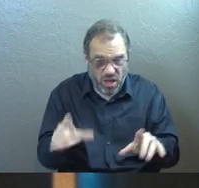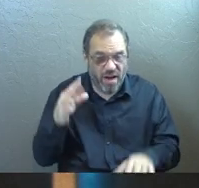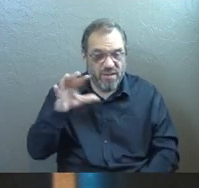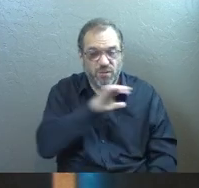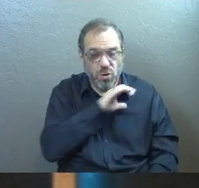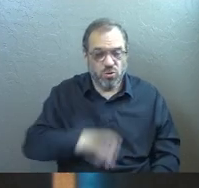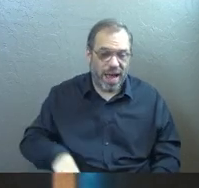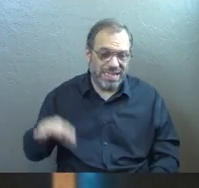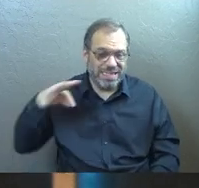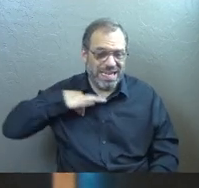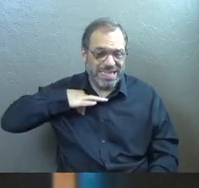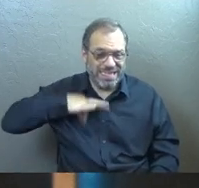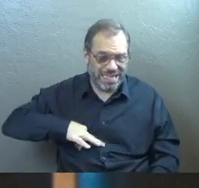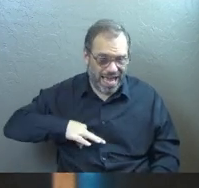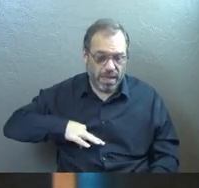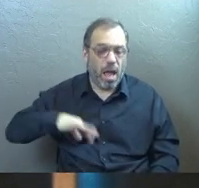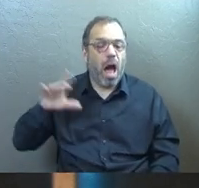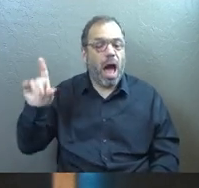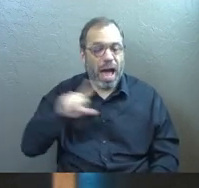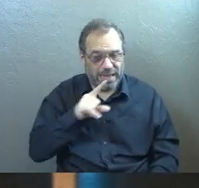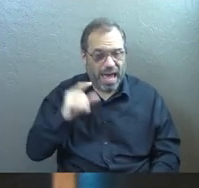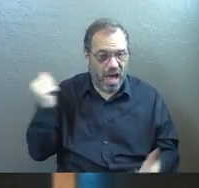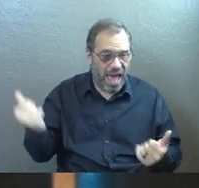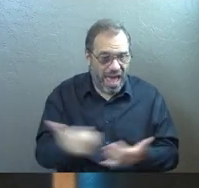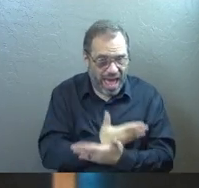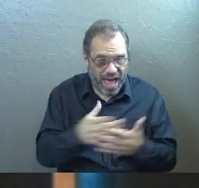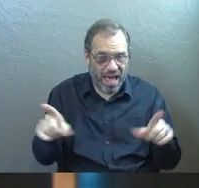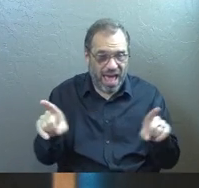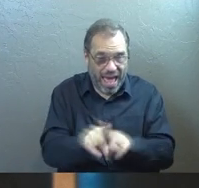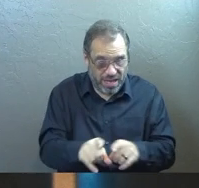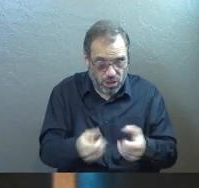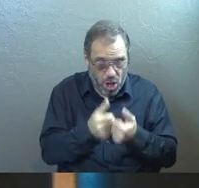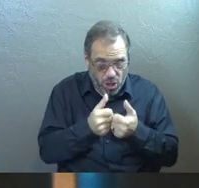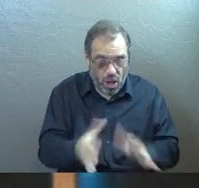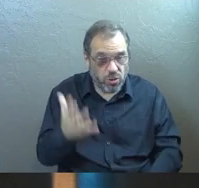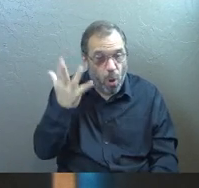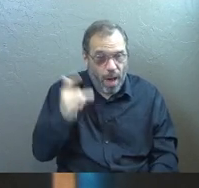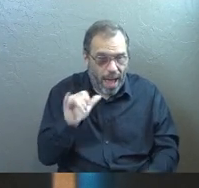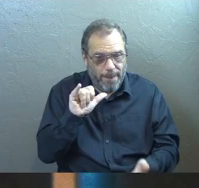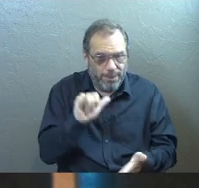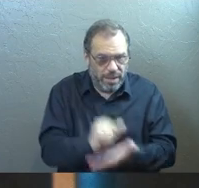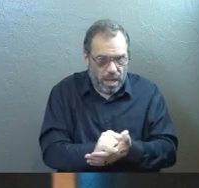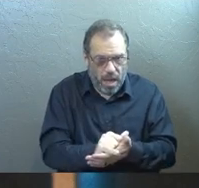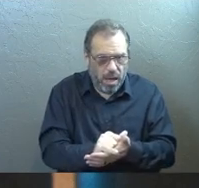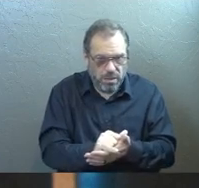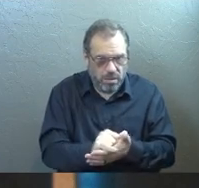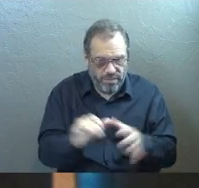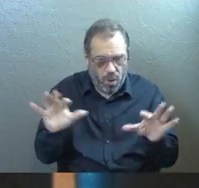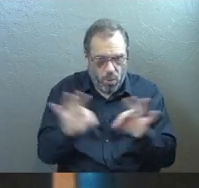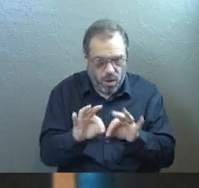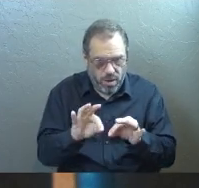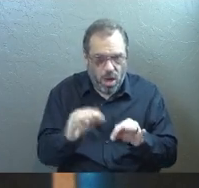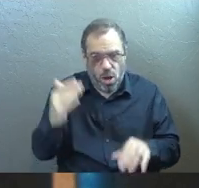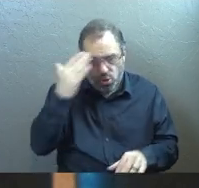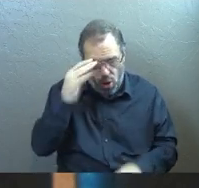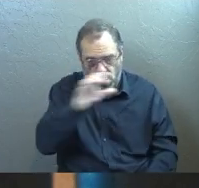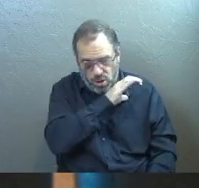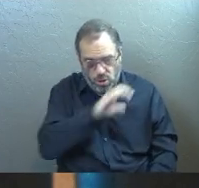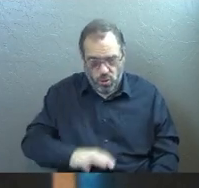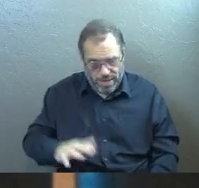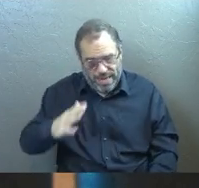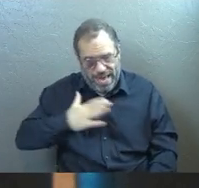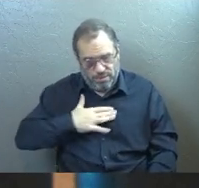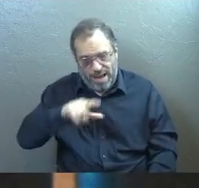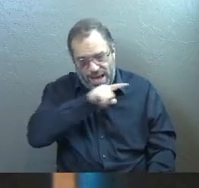Christ. Indeed, I count everything as loss because of the surpassing worth of knowing Christ